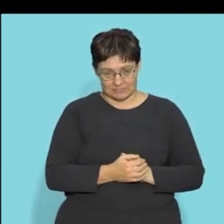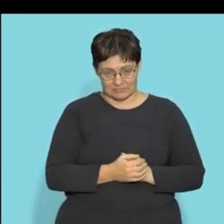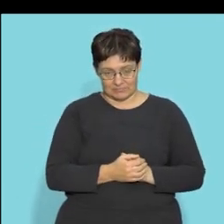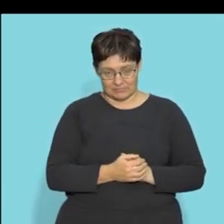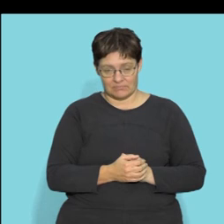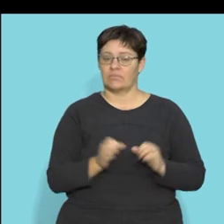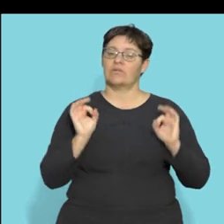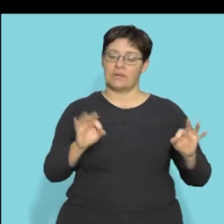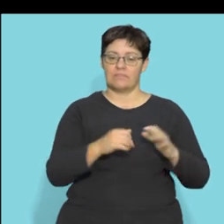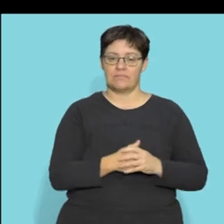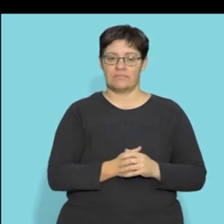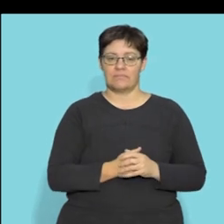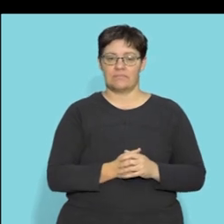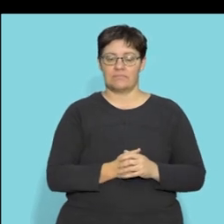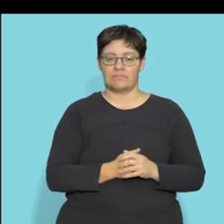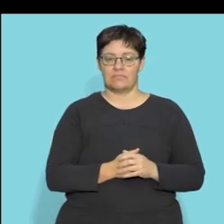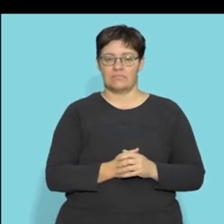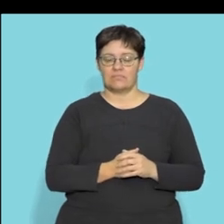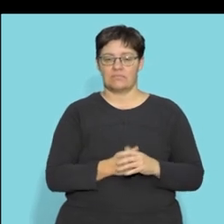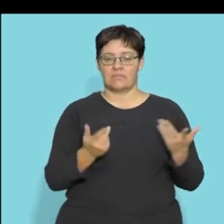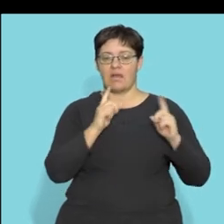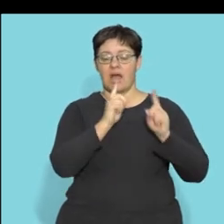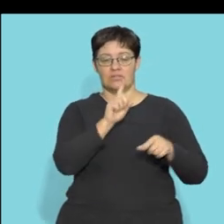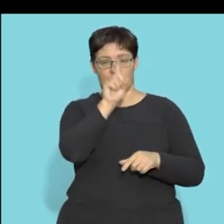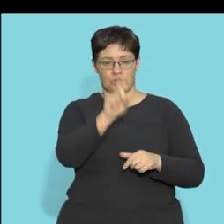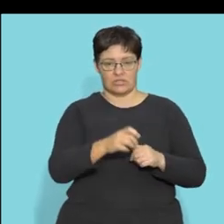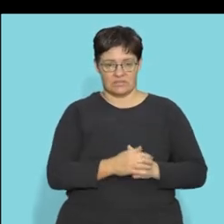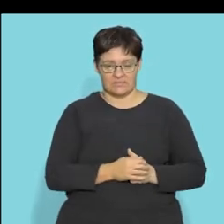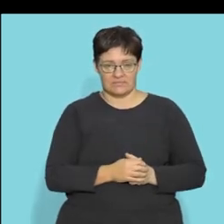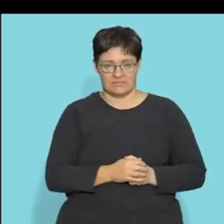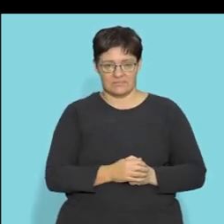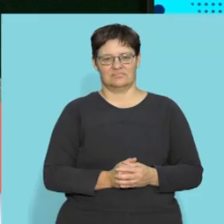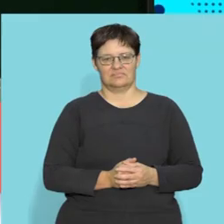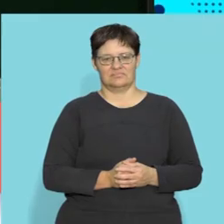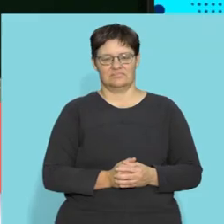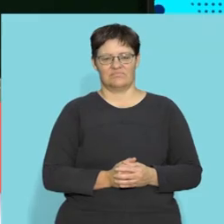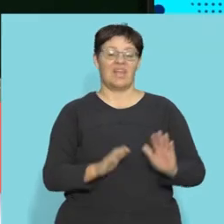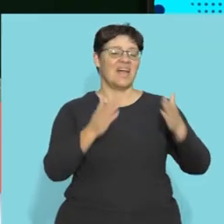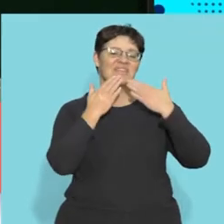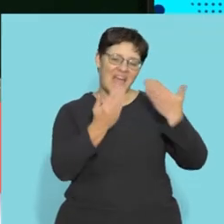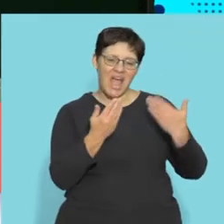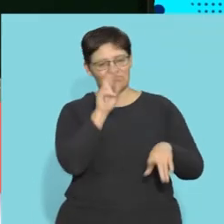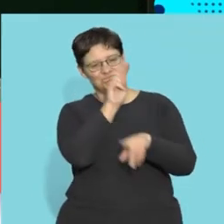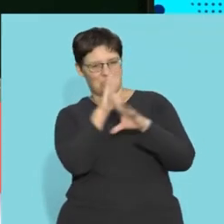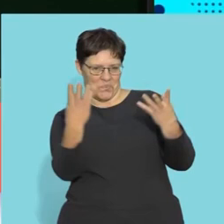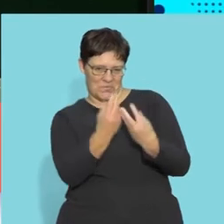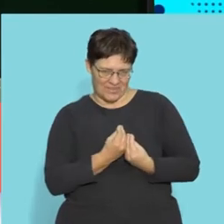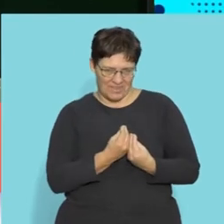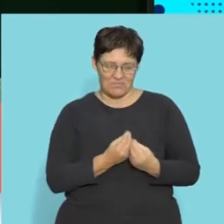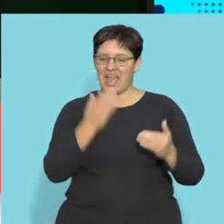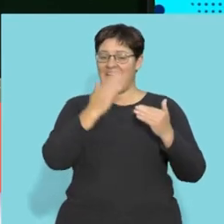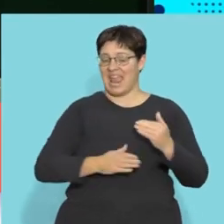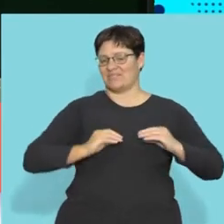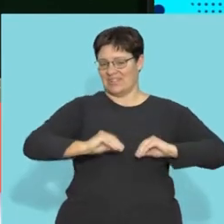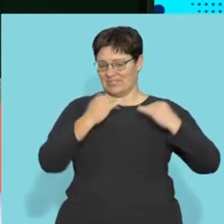right and that's how you answer this question thanks for joining me today we're now